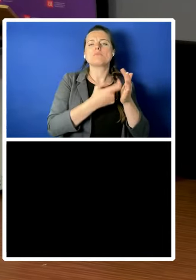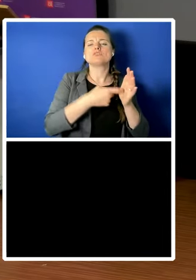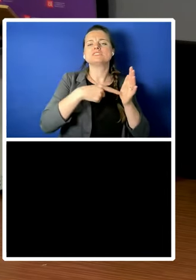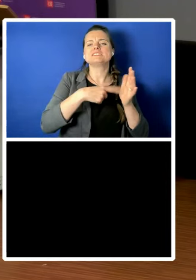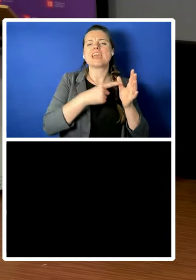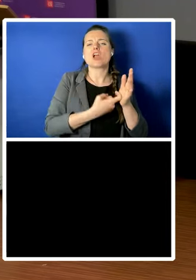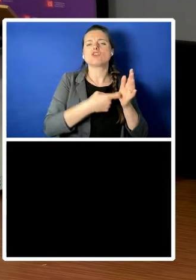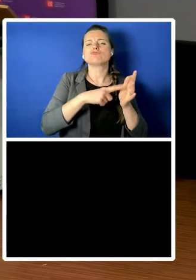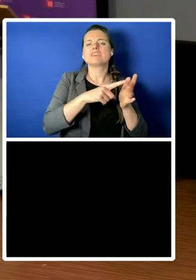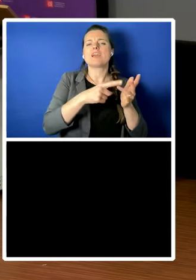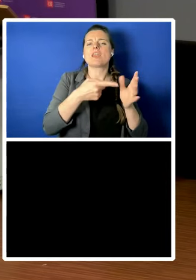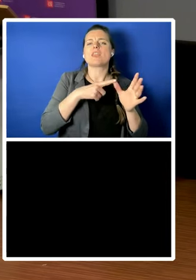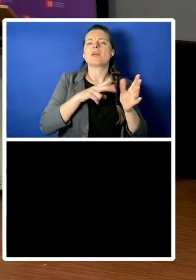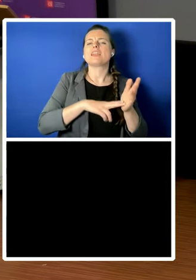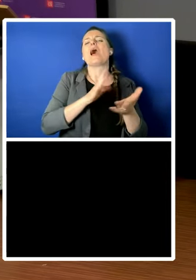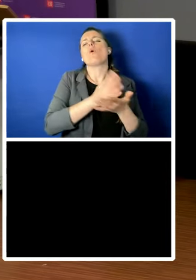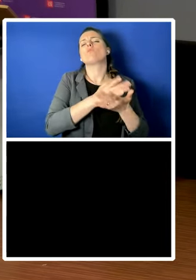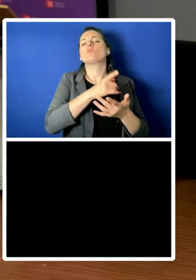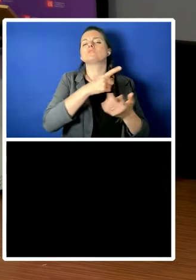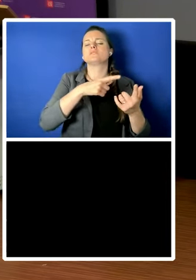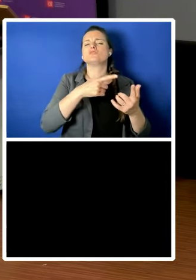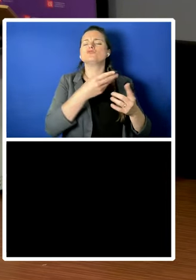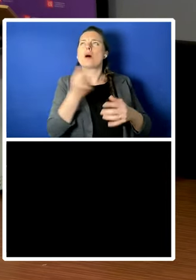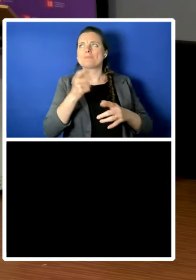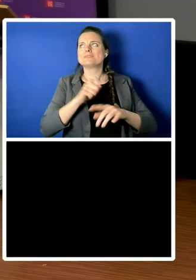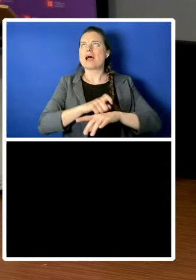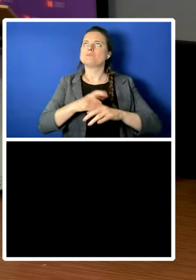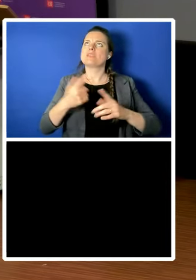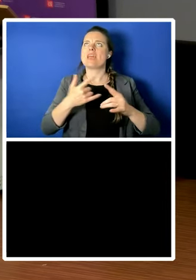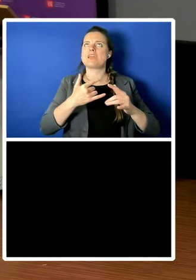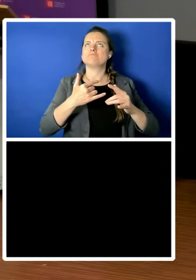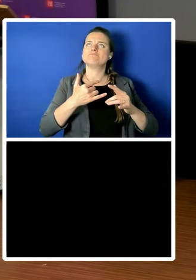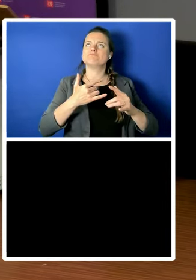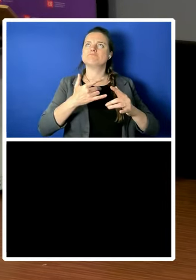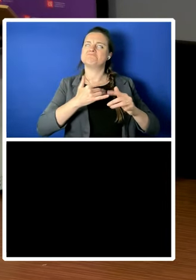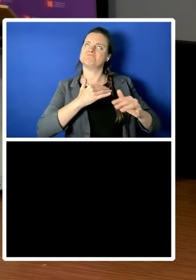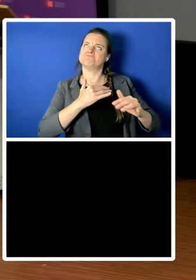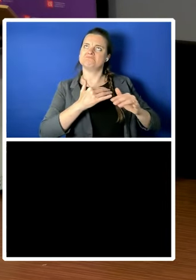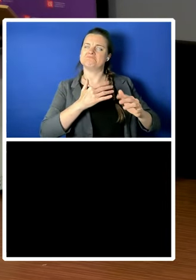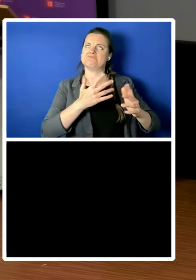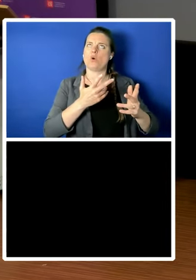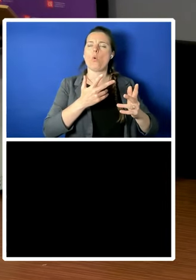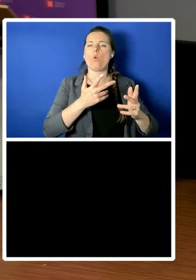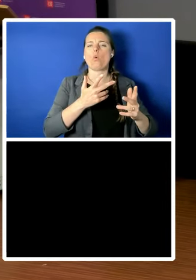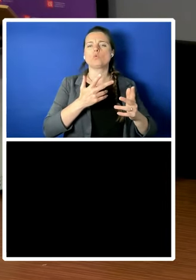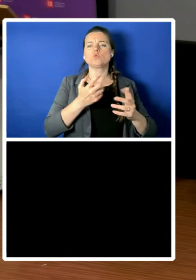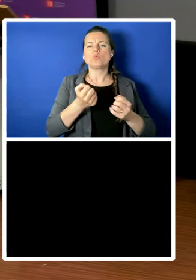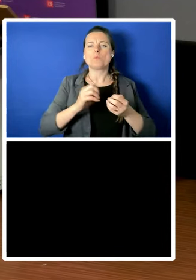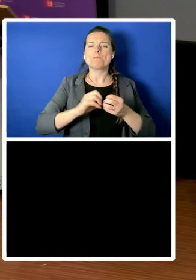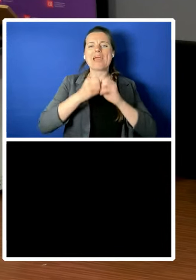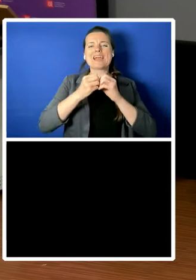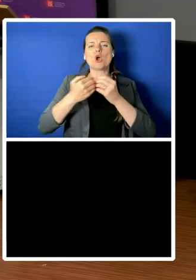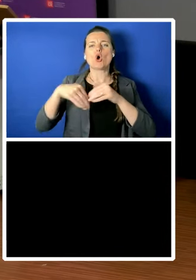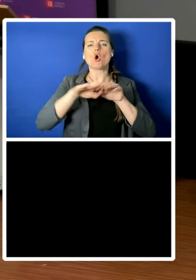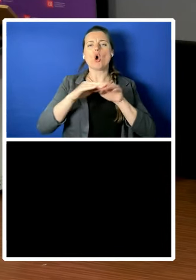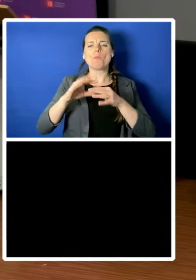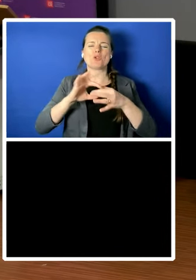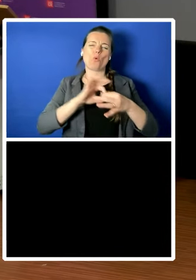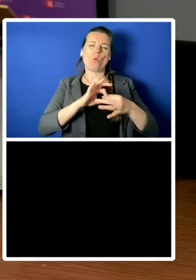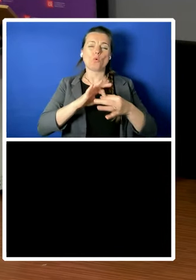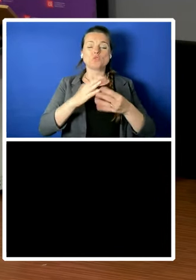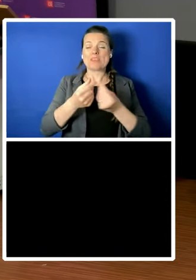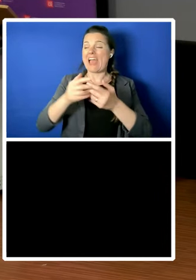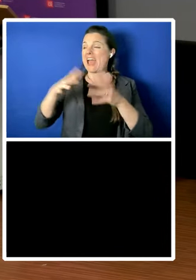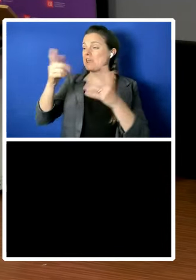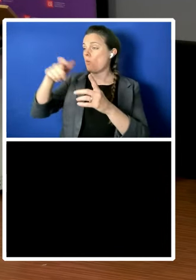know too many cameras or too many they want ID cards and whatever and that's fine you make common cause with anybody in in in a democracy but